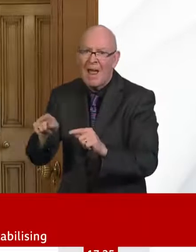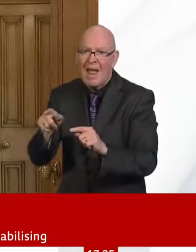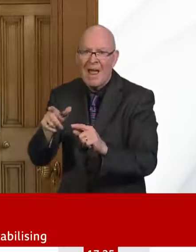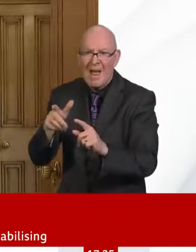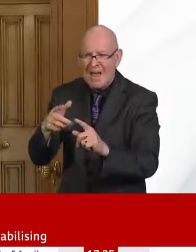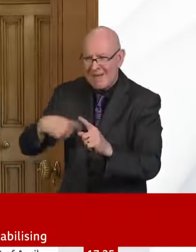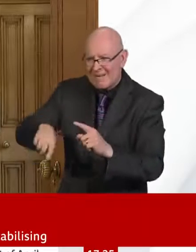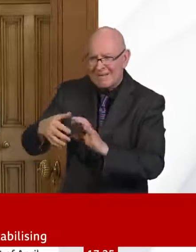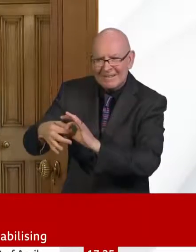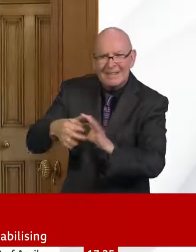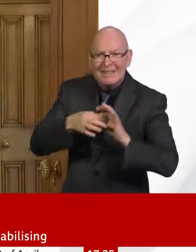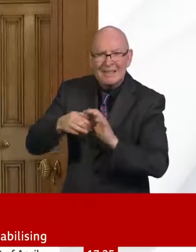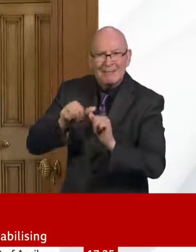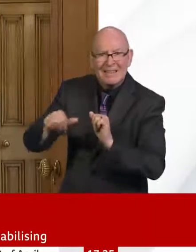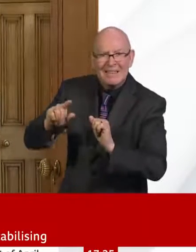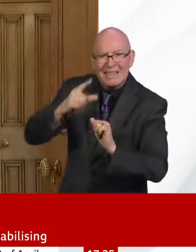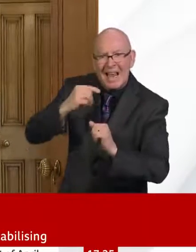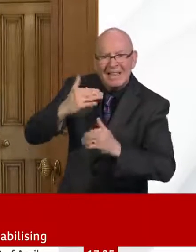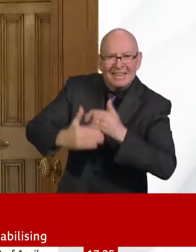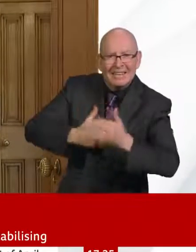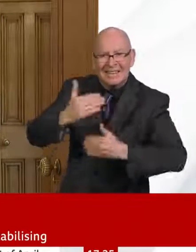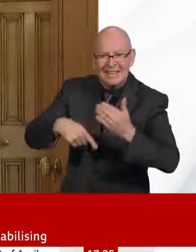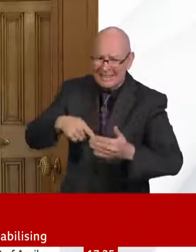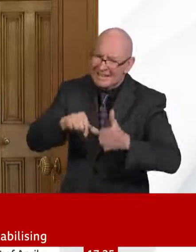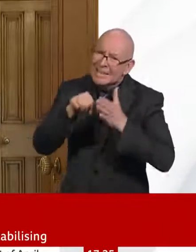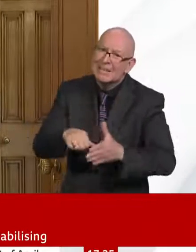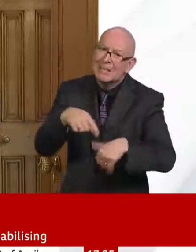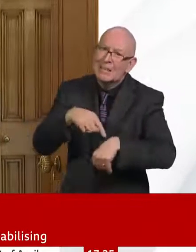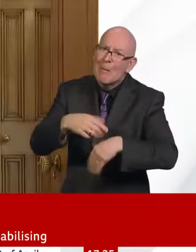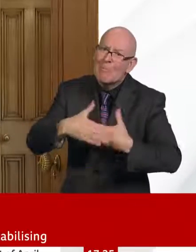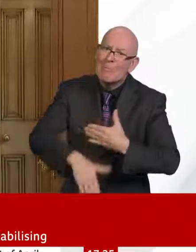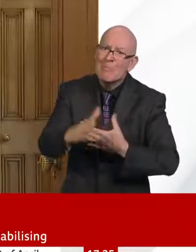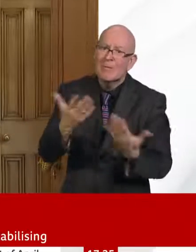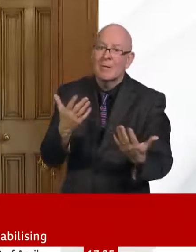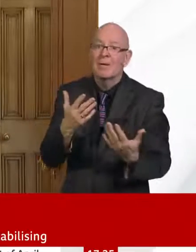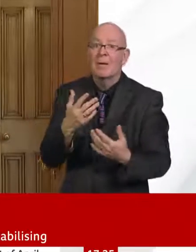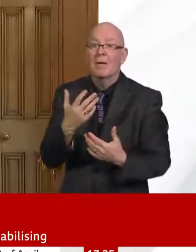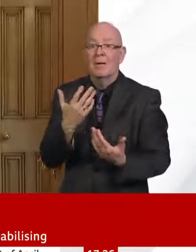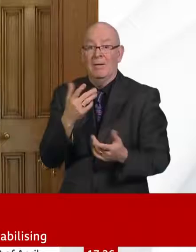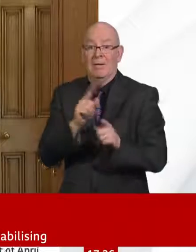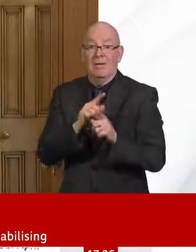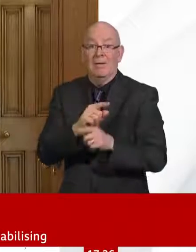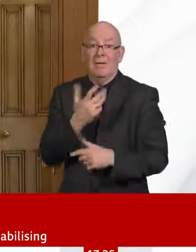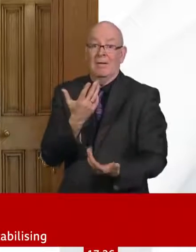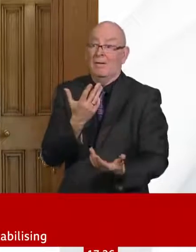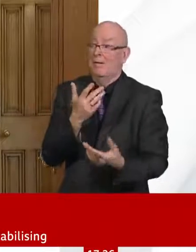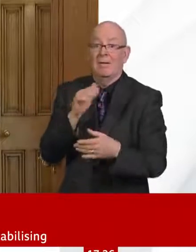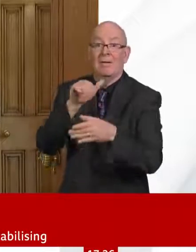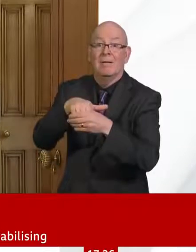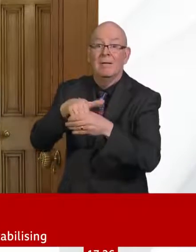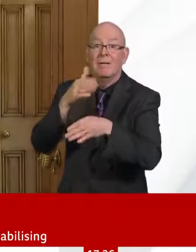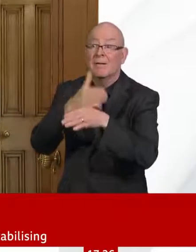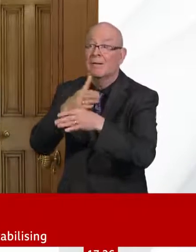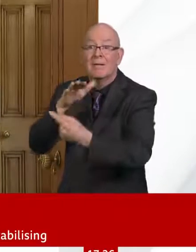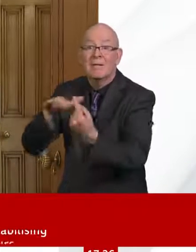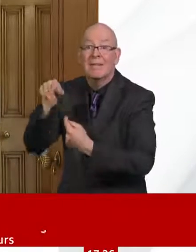time to help out an elderly neighbour with shopping or volunteering on our new NHS app and other systems, know, that to